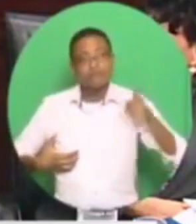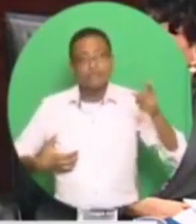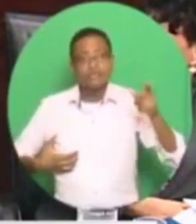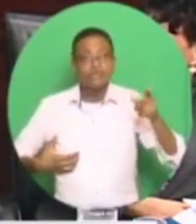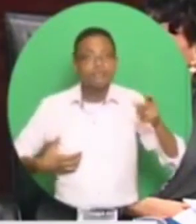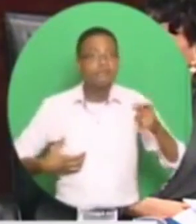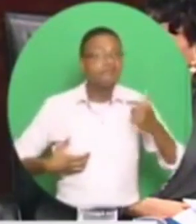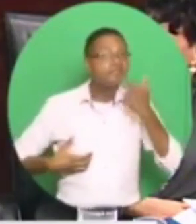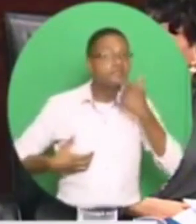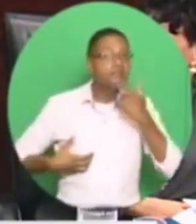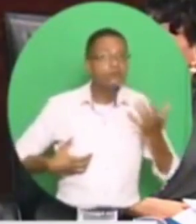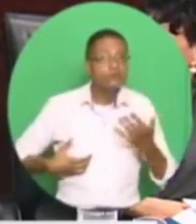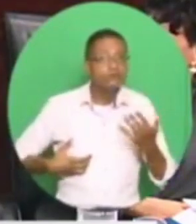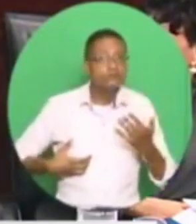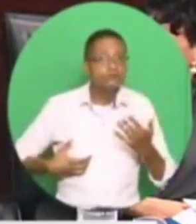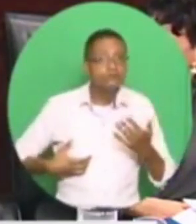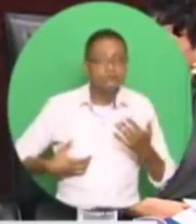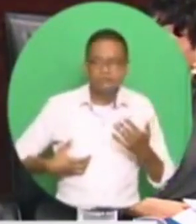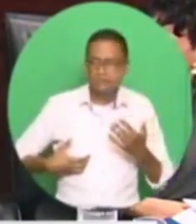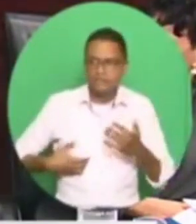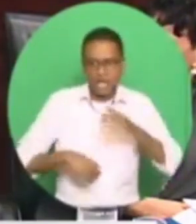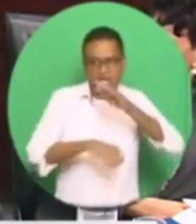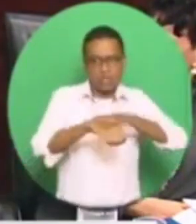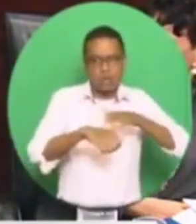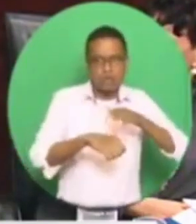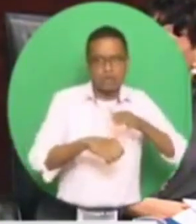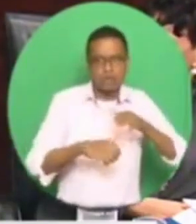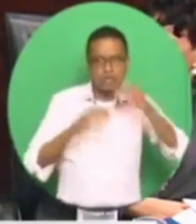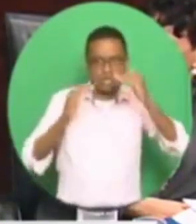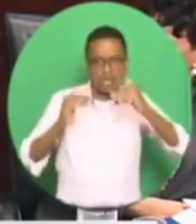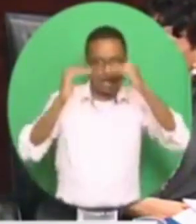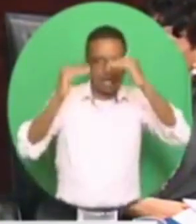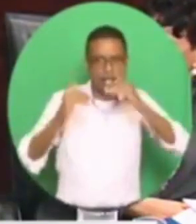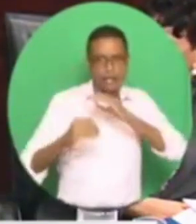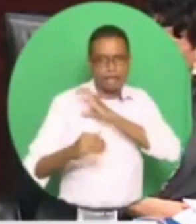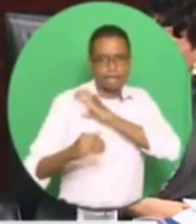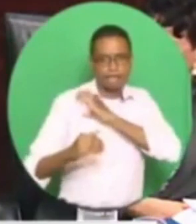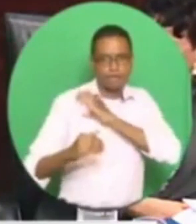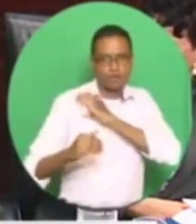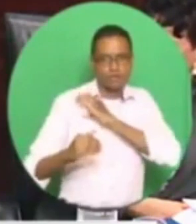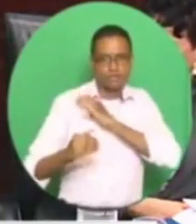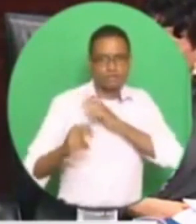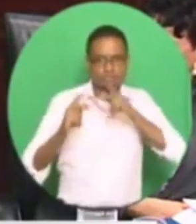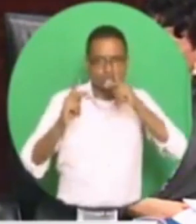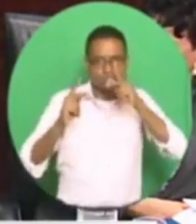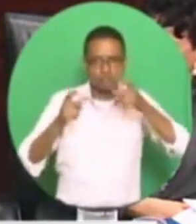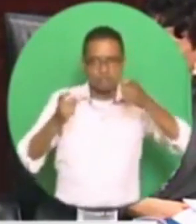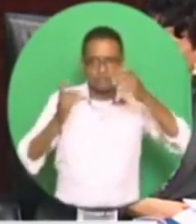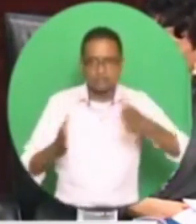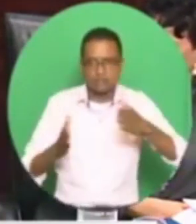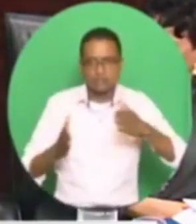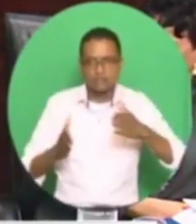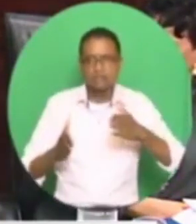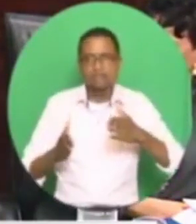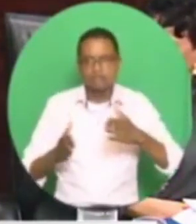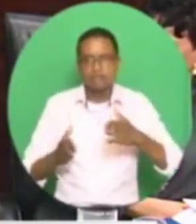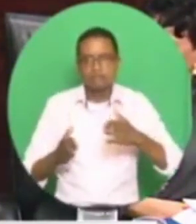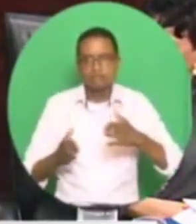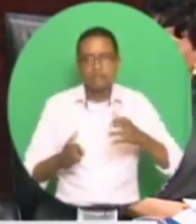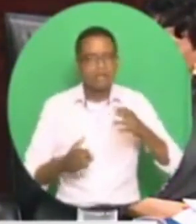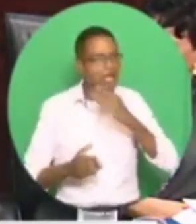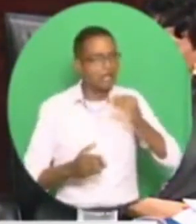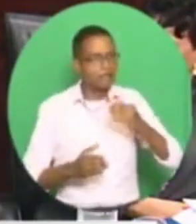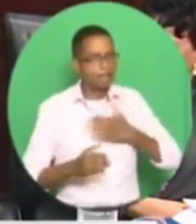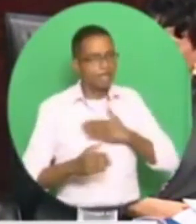said he calls upon the police commissioner, the financial intelligence unit, and his attorney